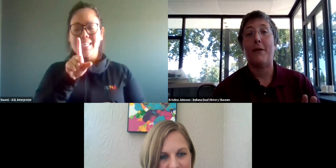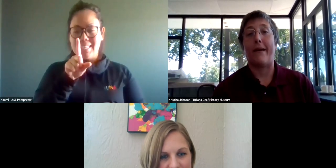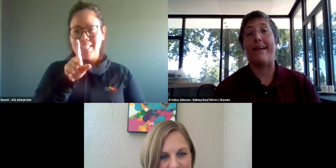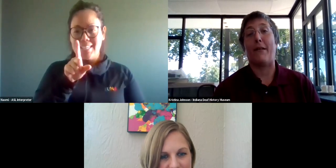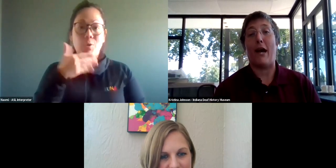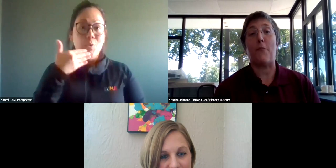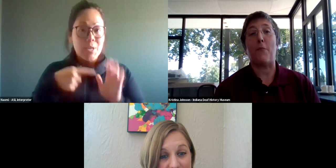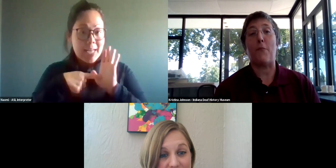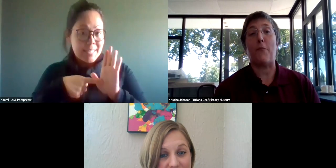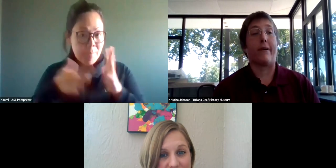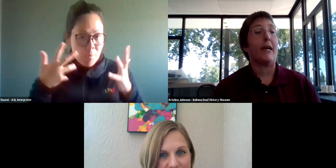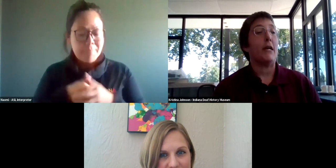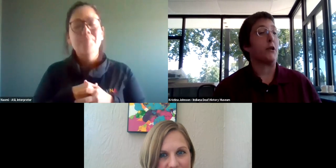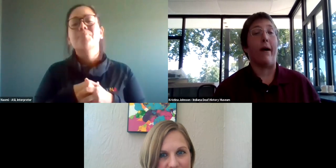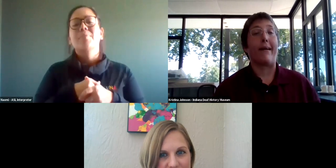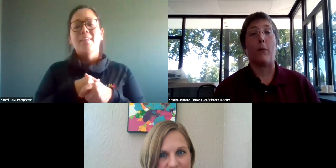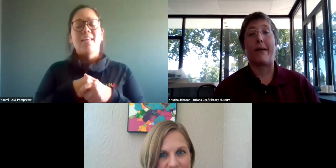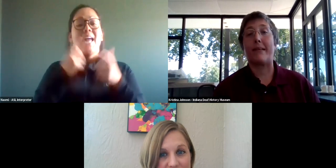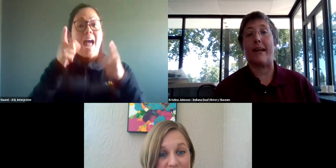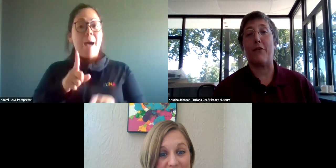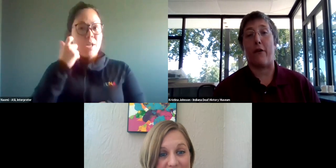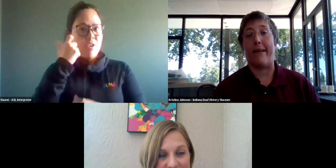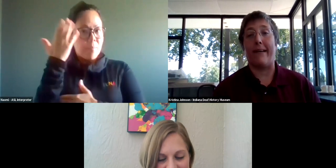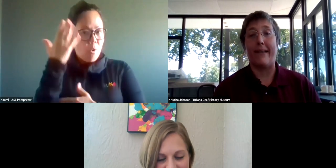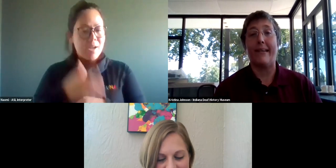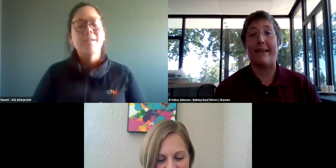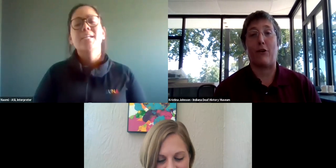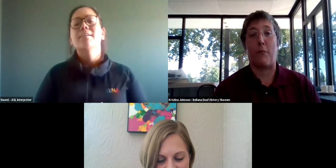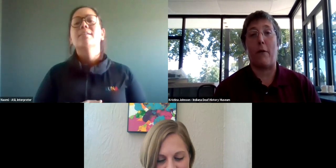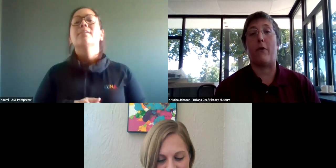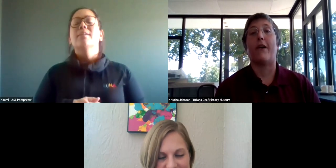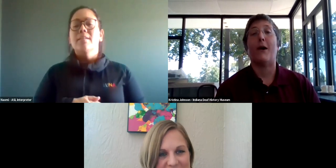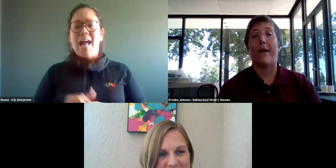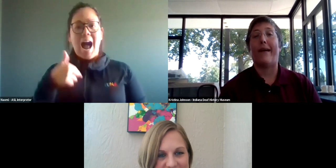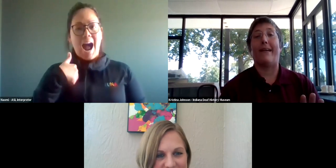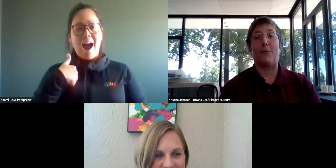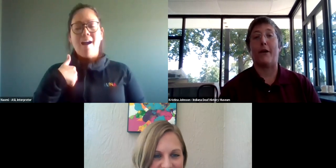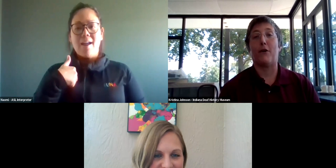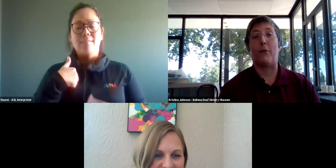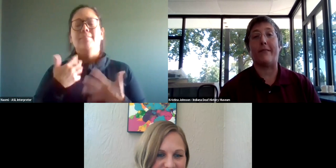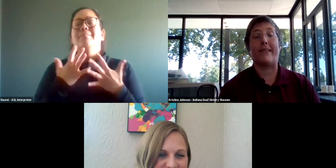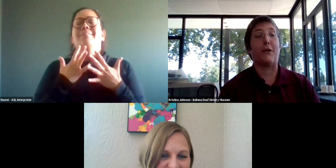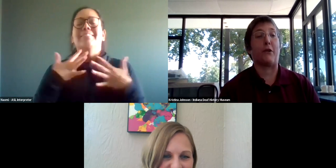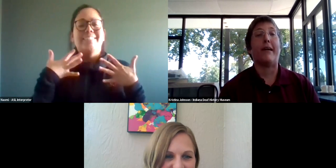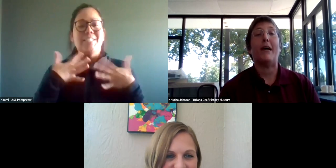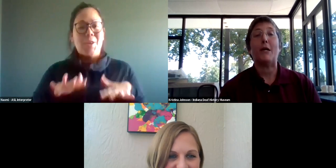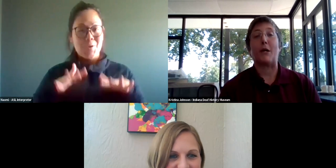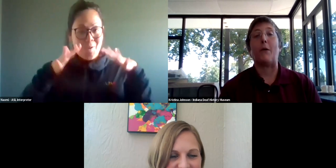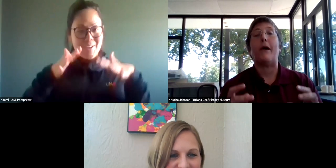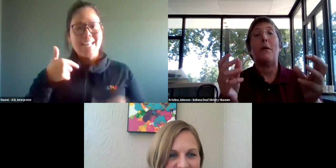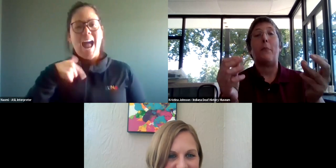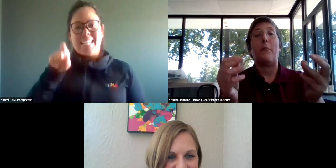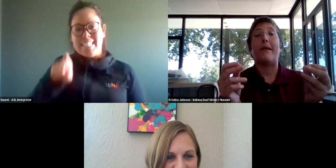example right now that happened this morning. So I get wicked stage fright and I need Dr. Pepper. Dr. I'm going to do a